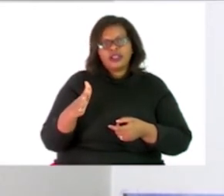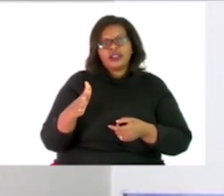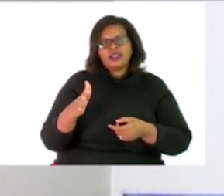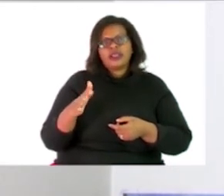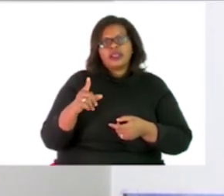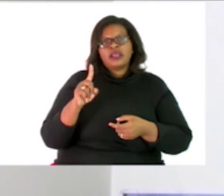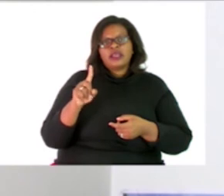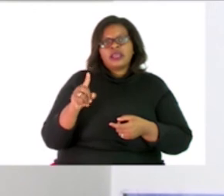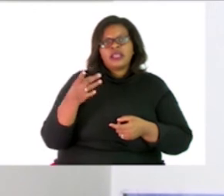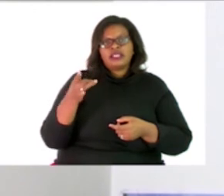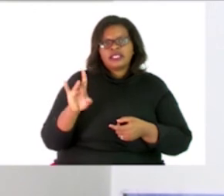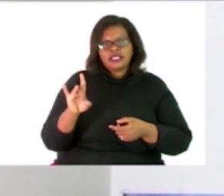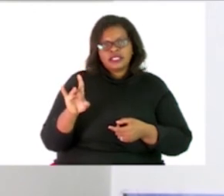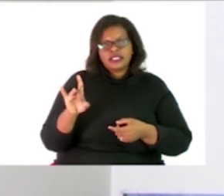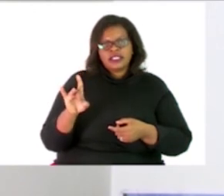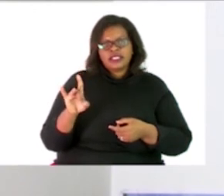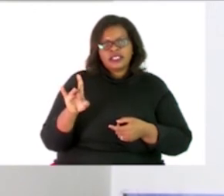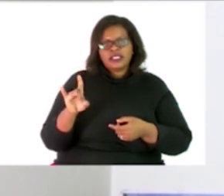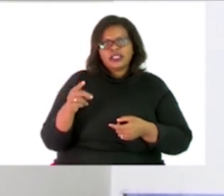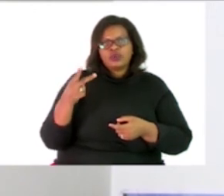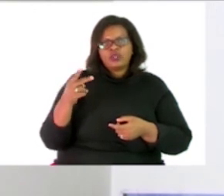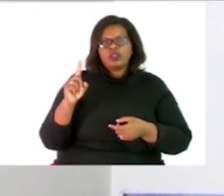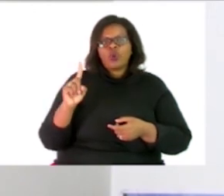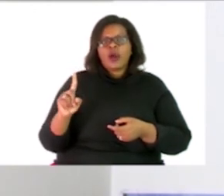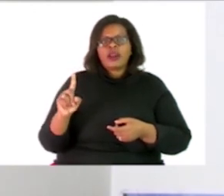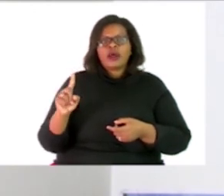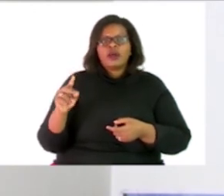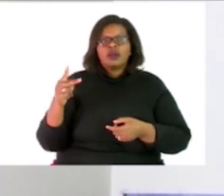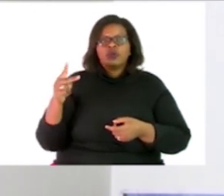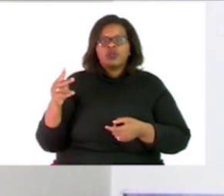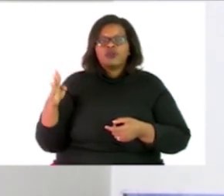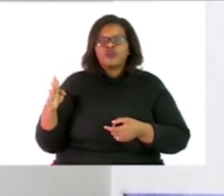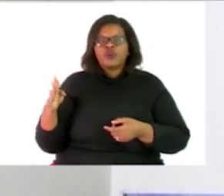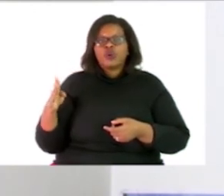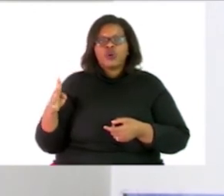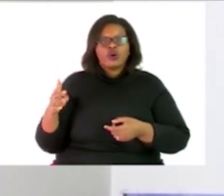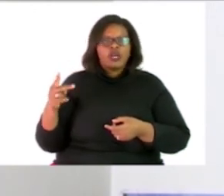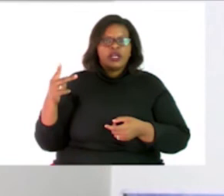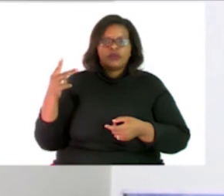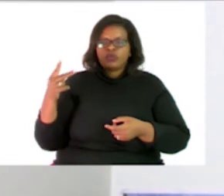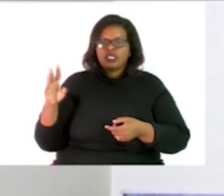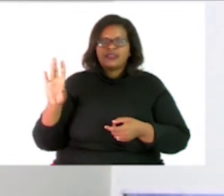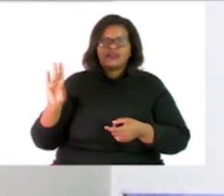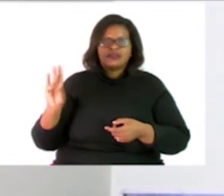18 21 24 and 20